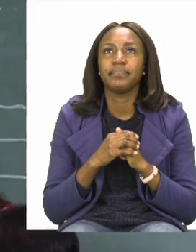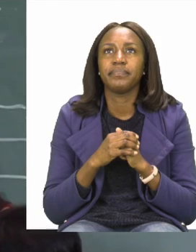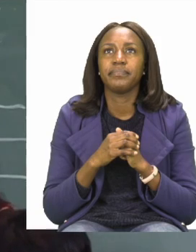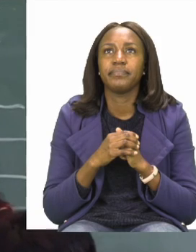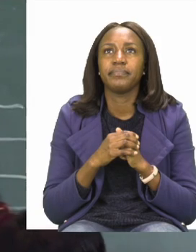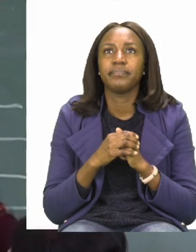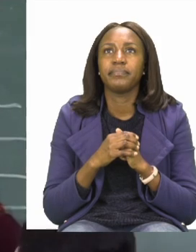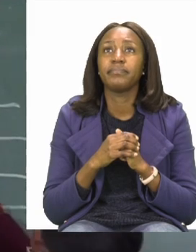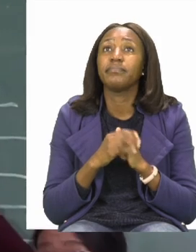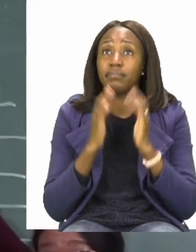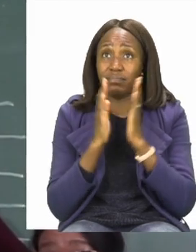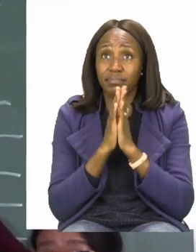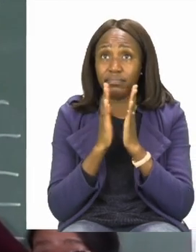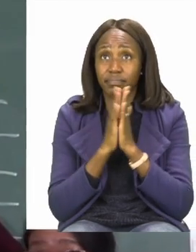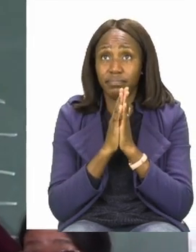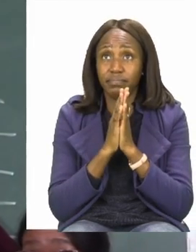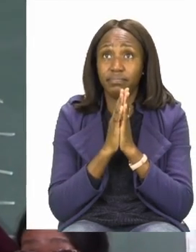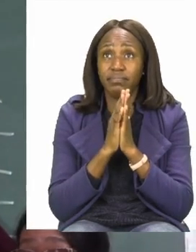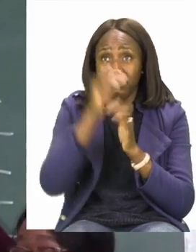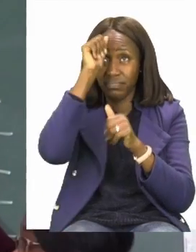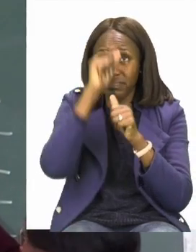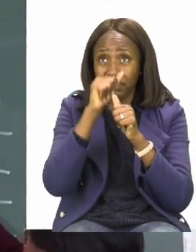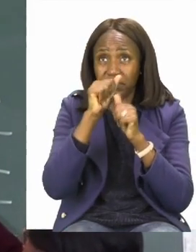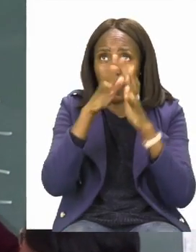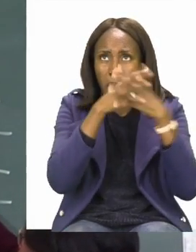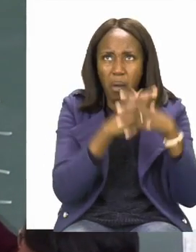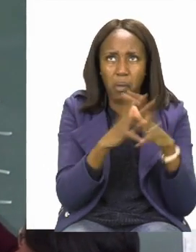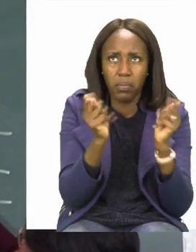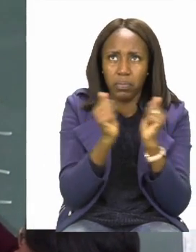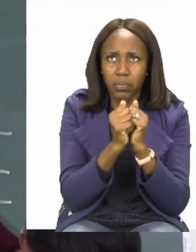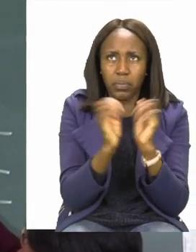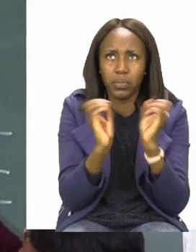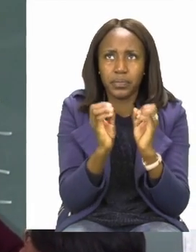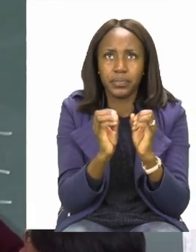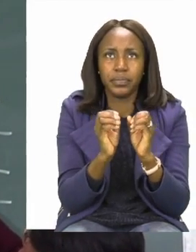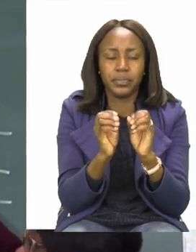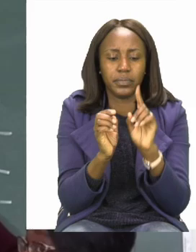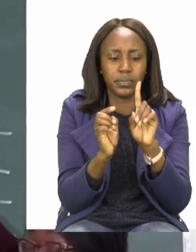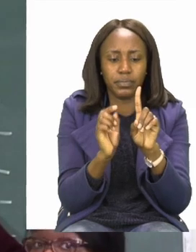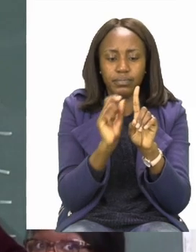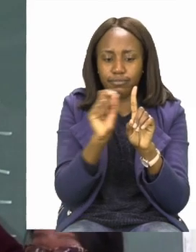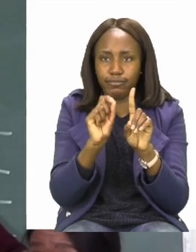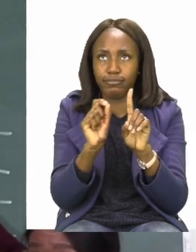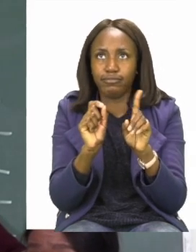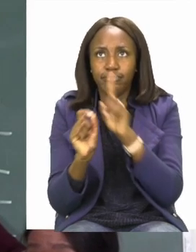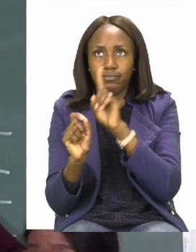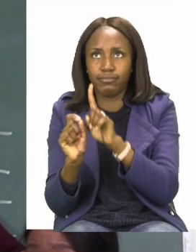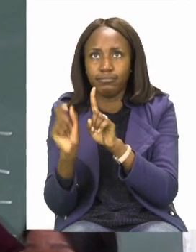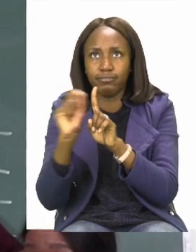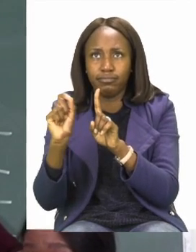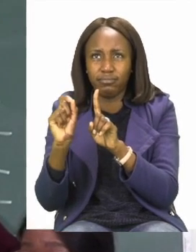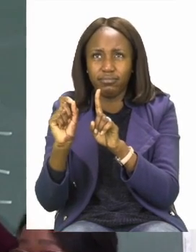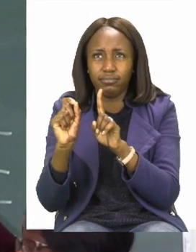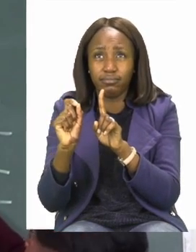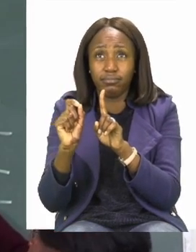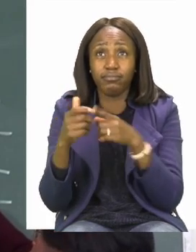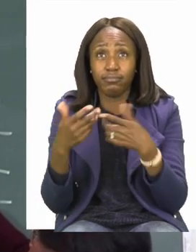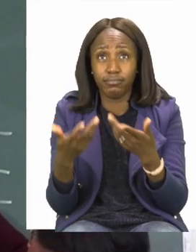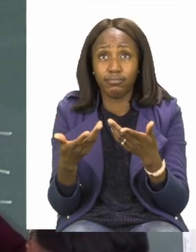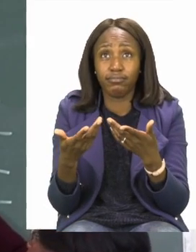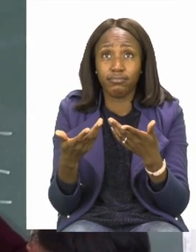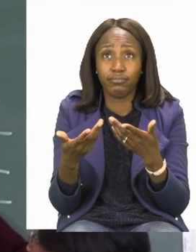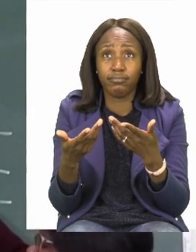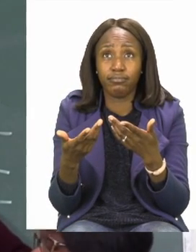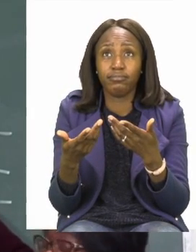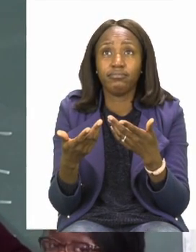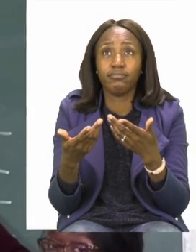Now, if I put my finger space, boys and girls, will I be able to put the word and? If